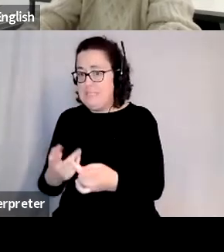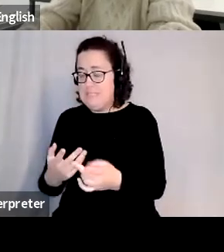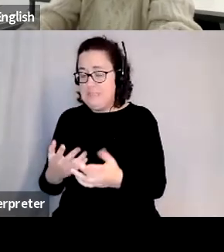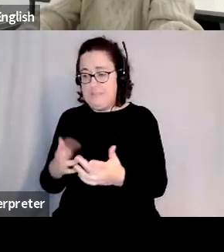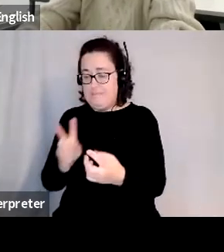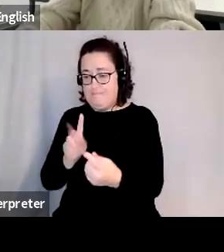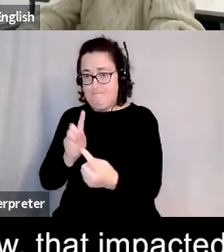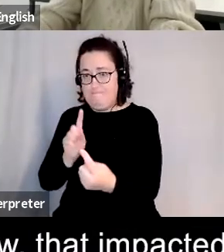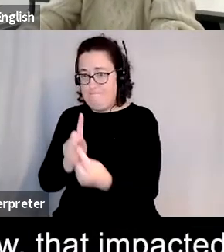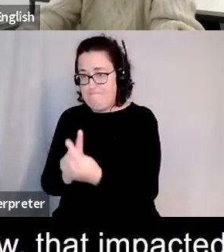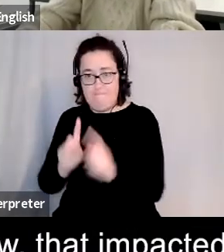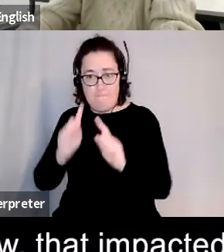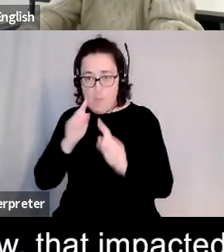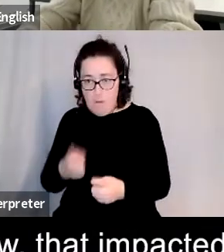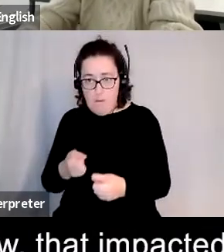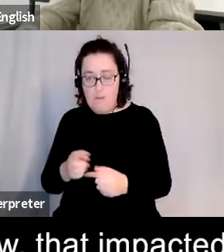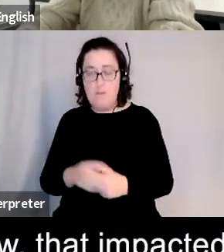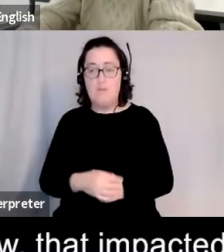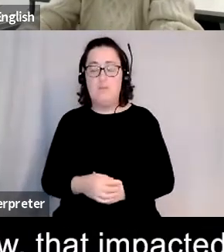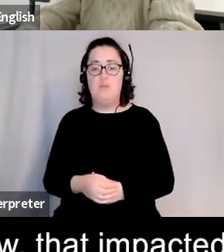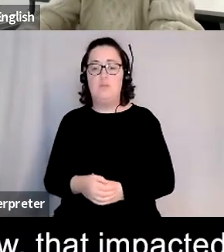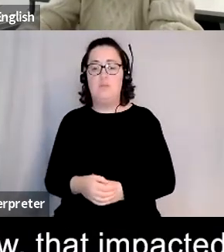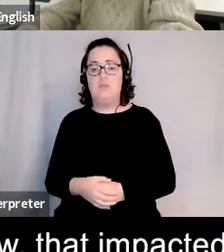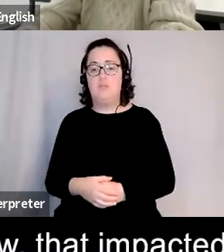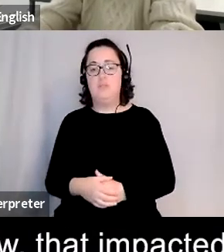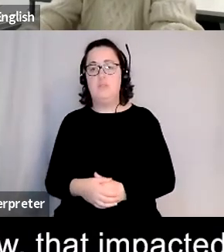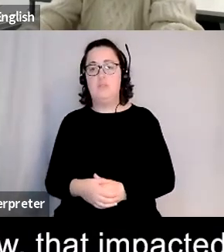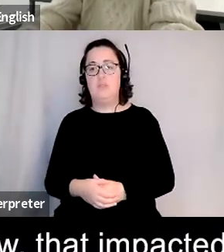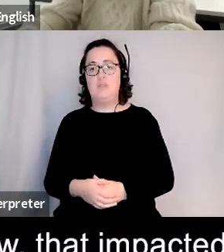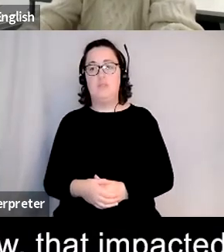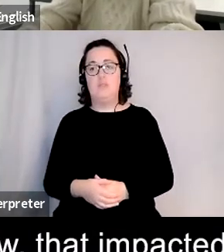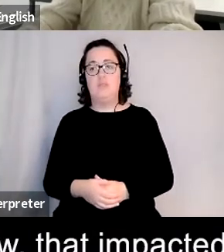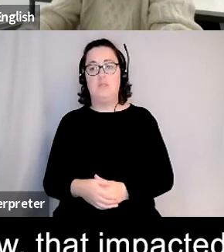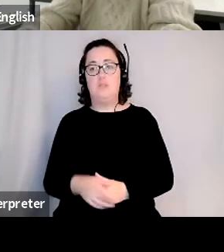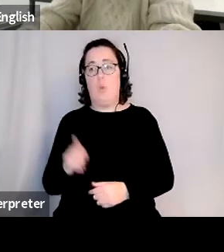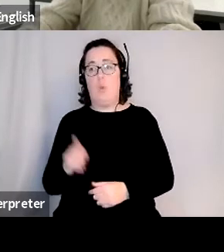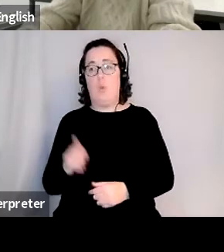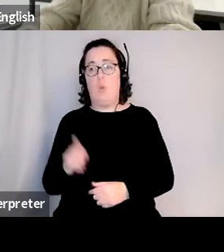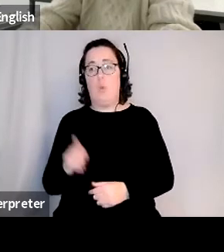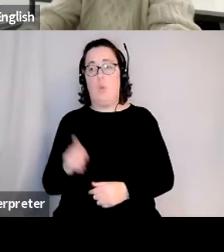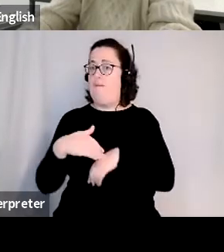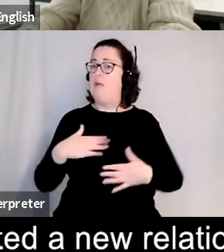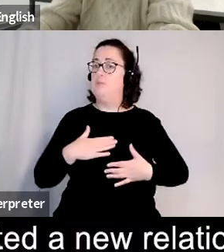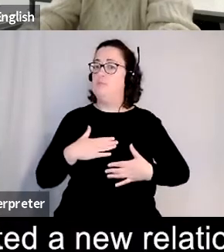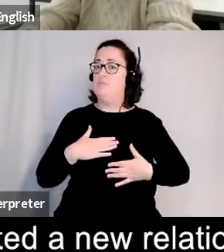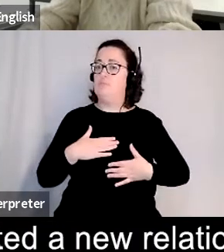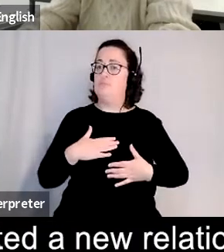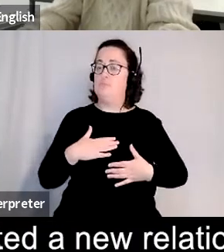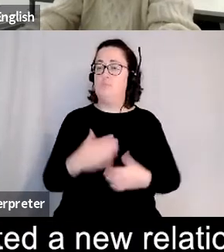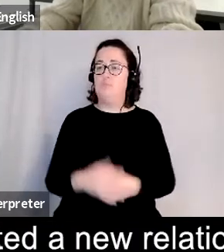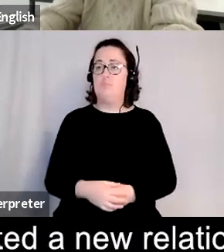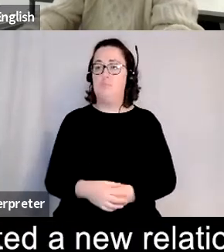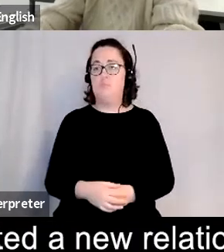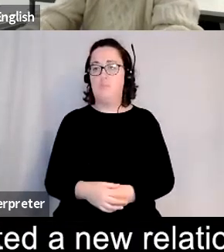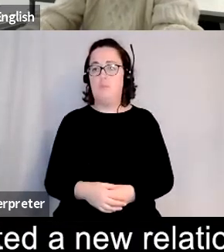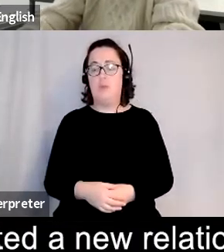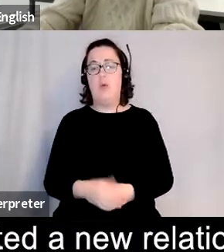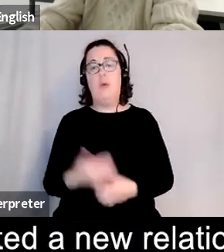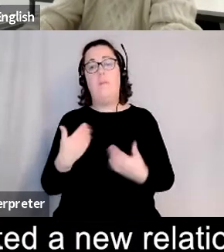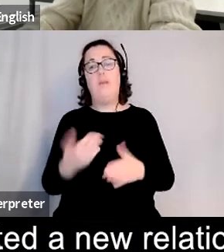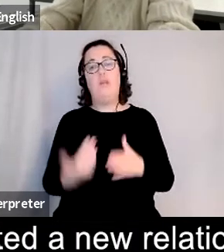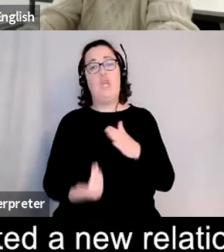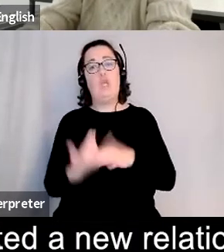and you know that impacted quite heavily on me um i'd also started a new